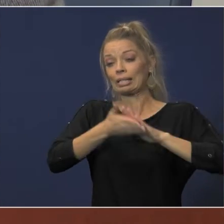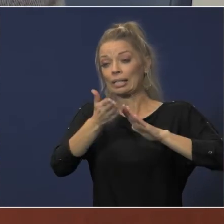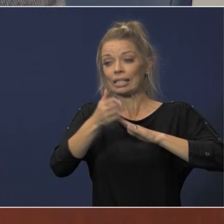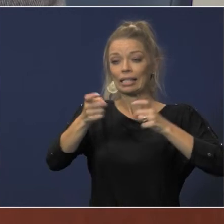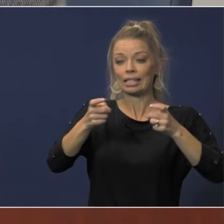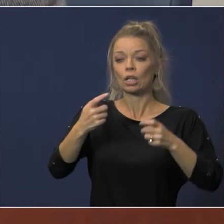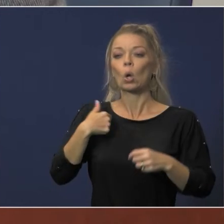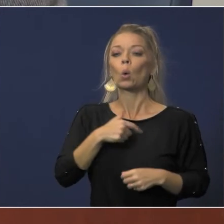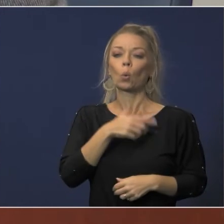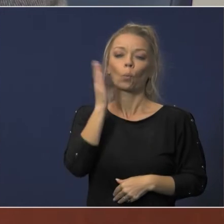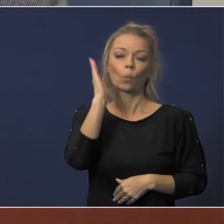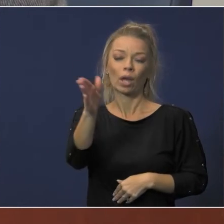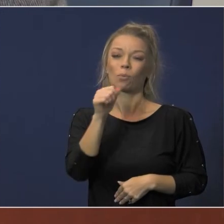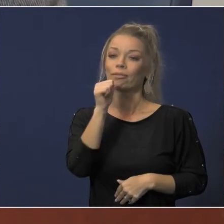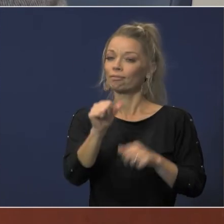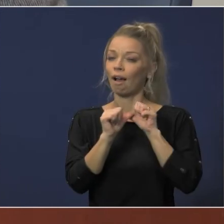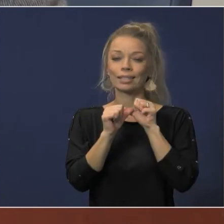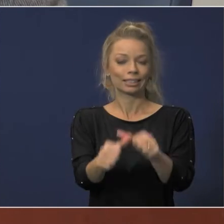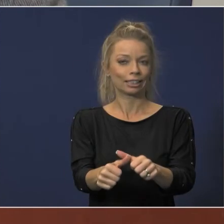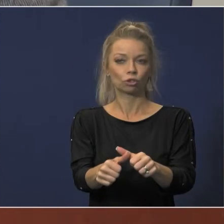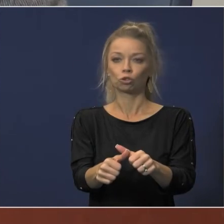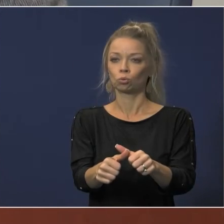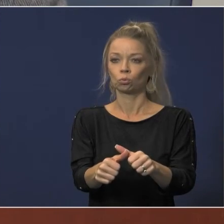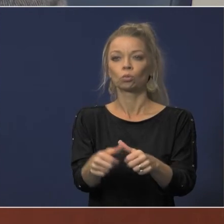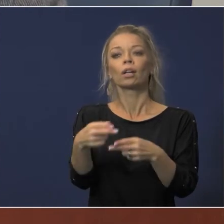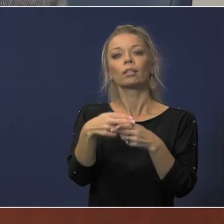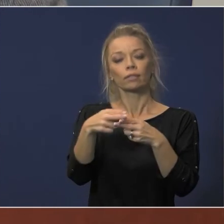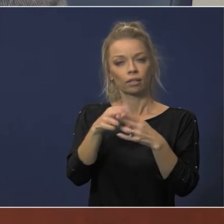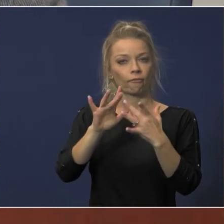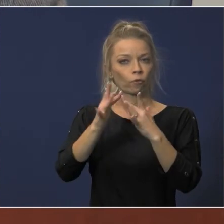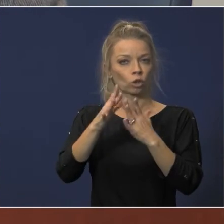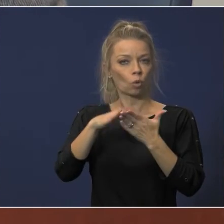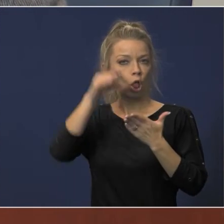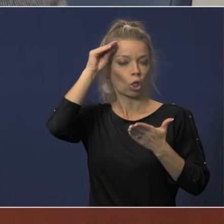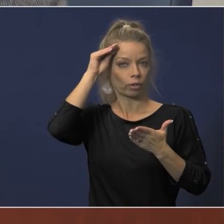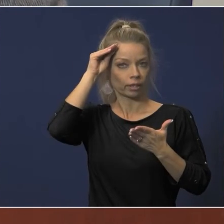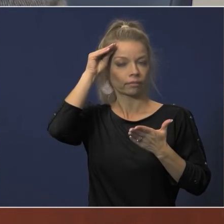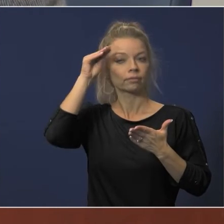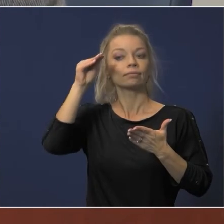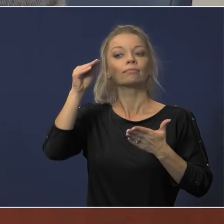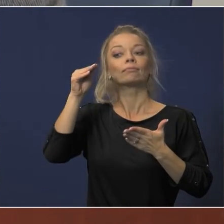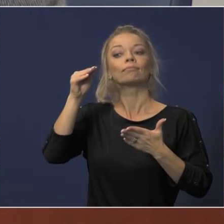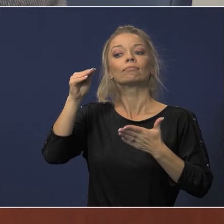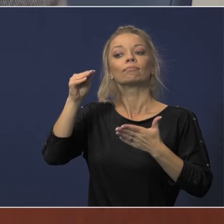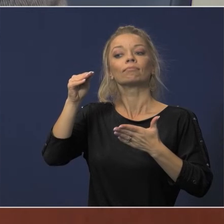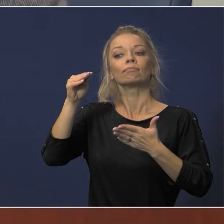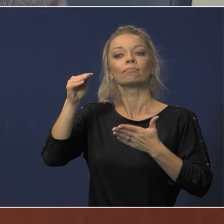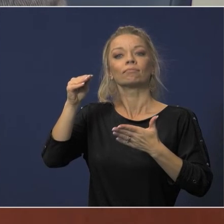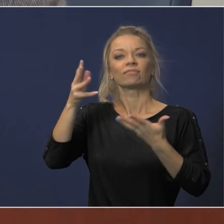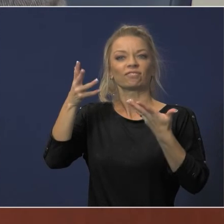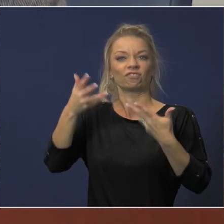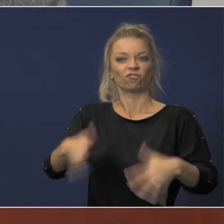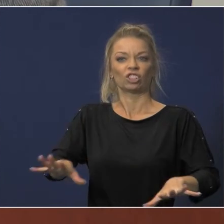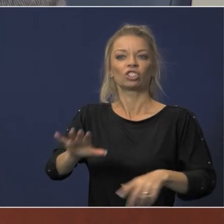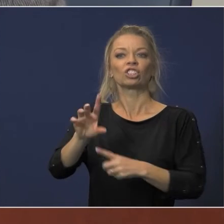discontinue the temporary virtual learning at the end of the first semester